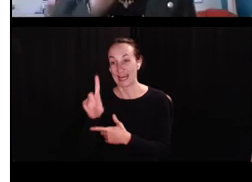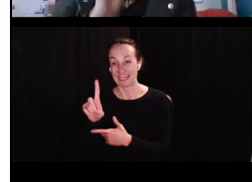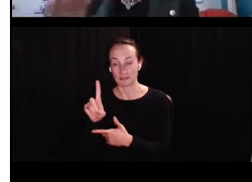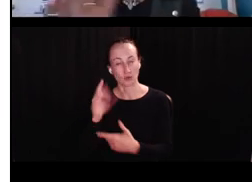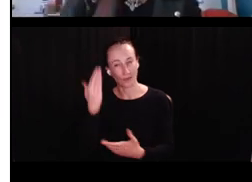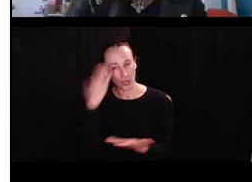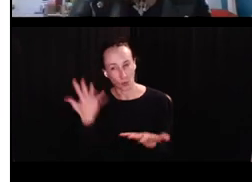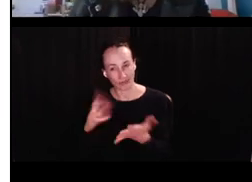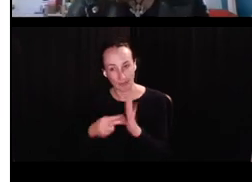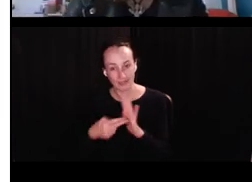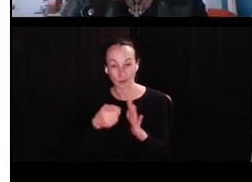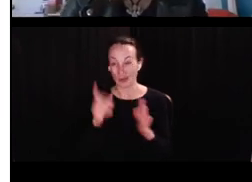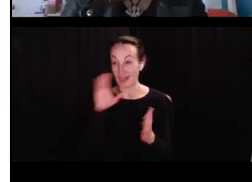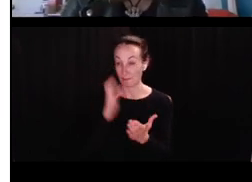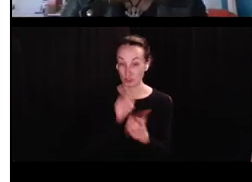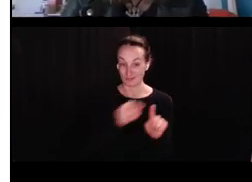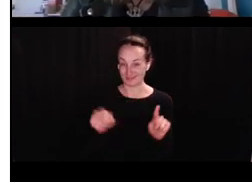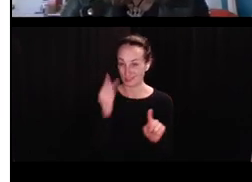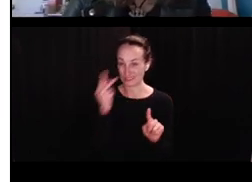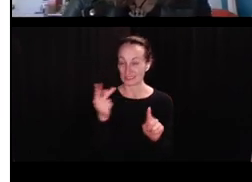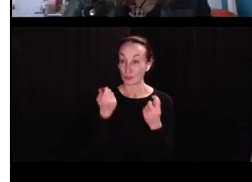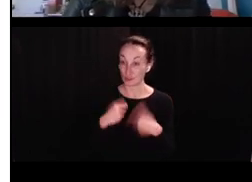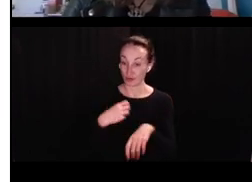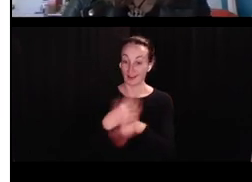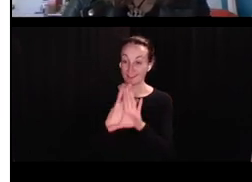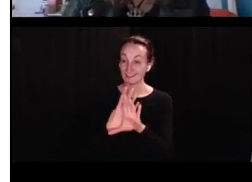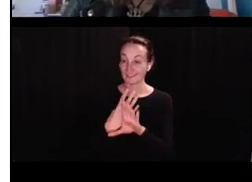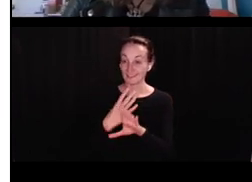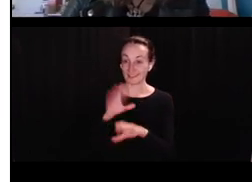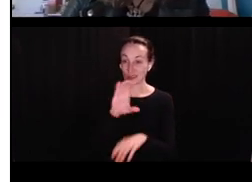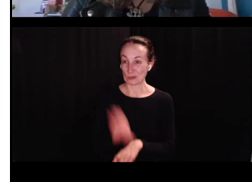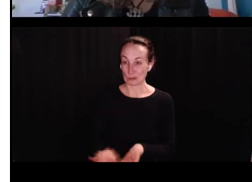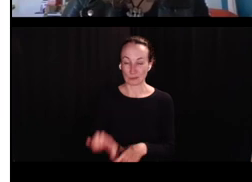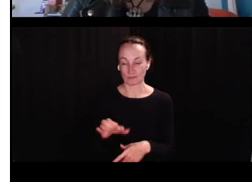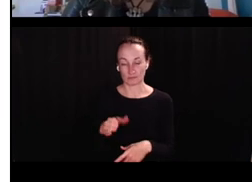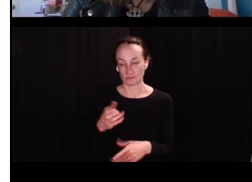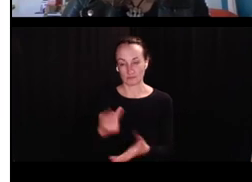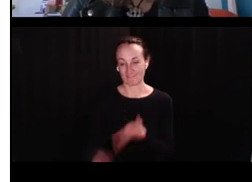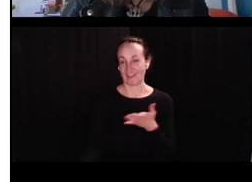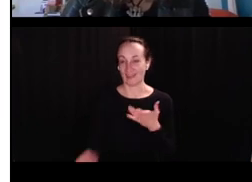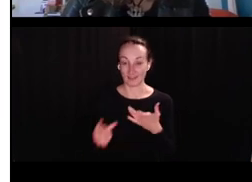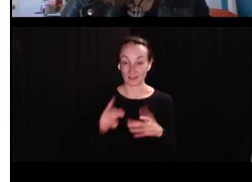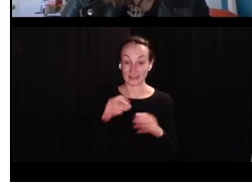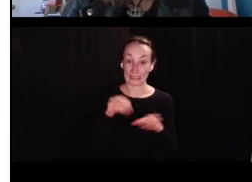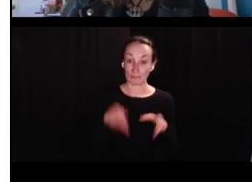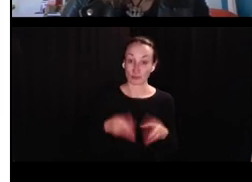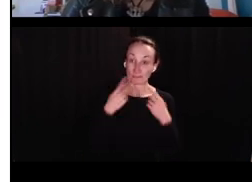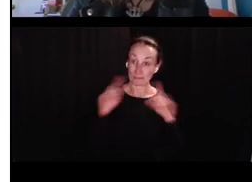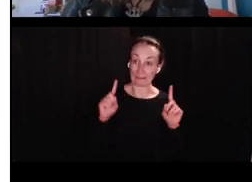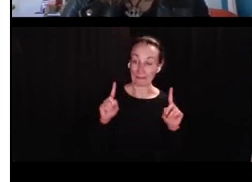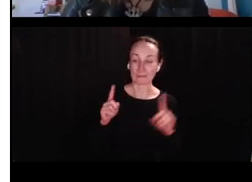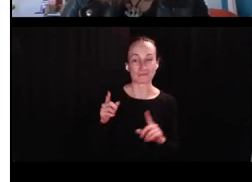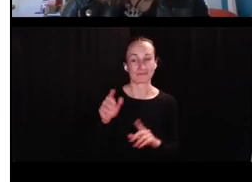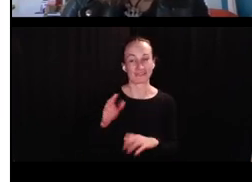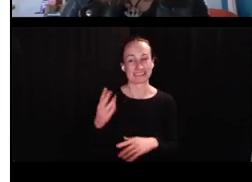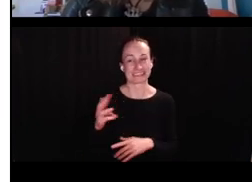break means. So we have pictures like this that we're showing them. It was working good in person. We tried to do it over zoom and you know,